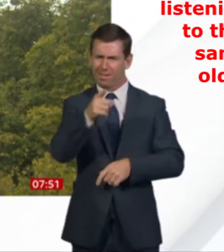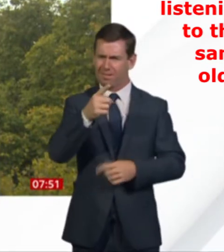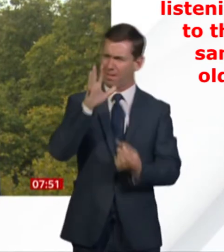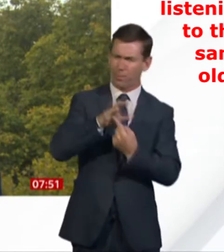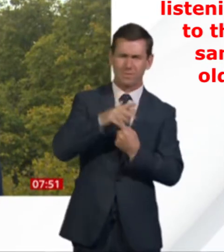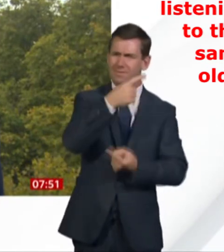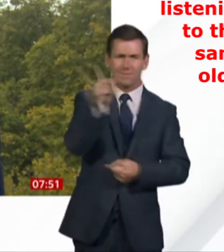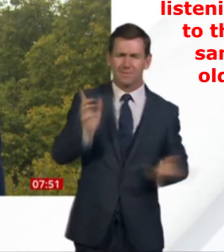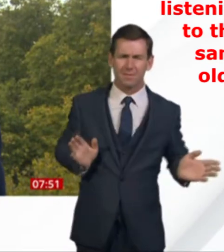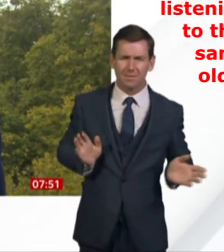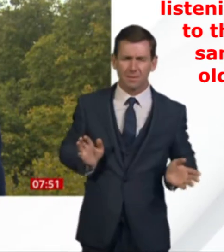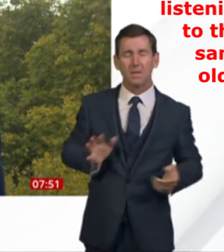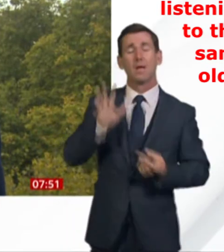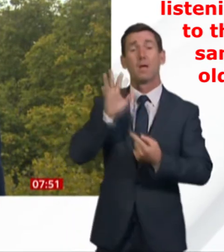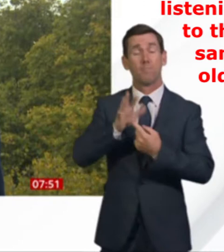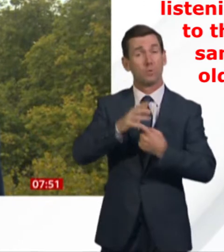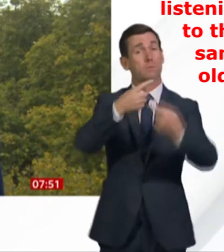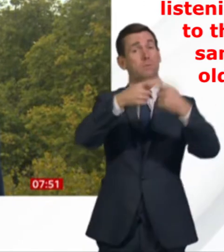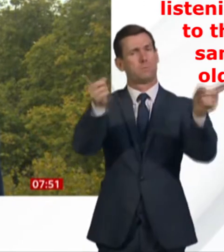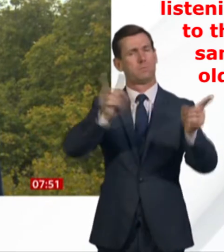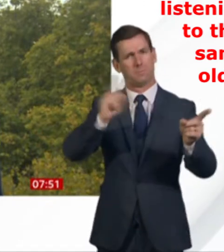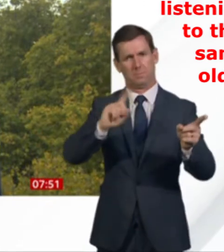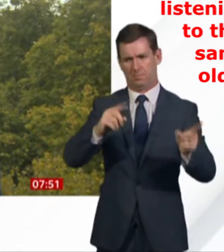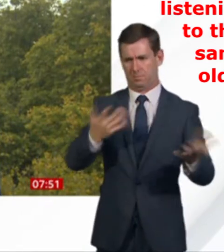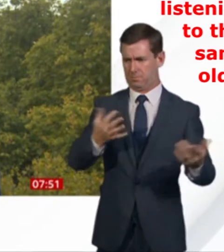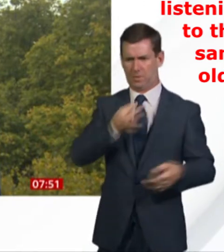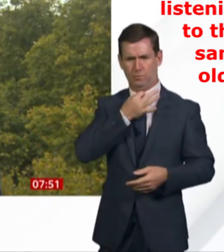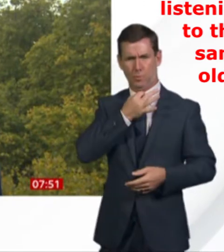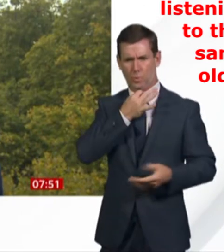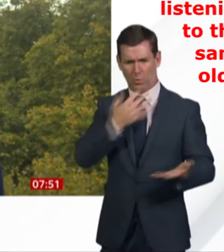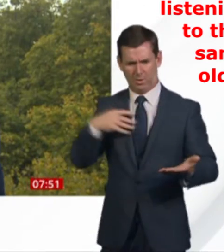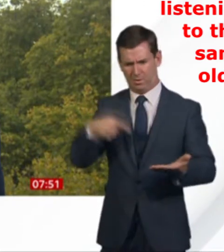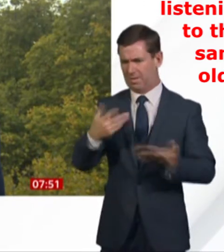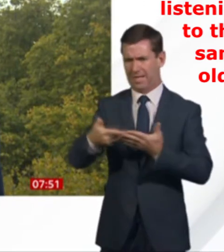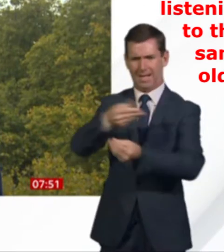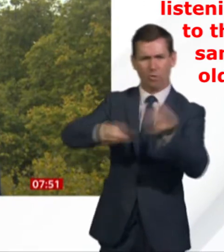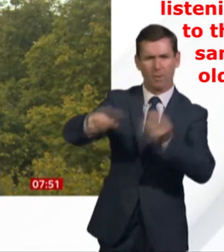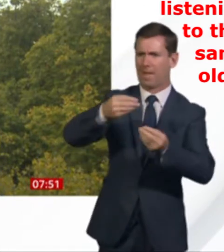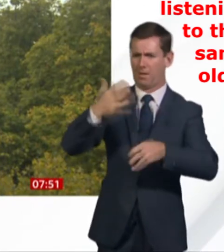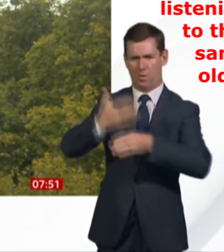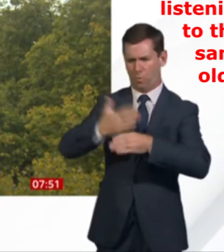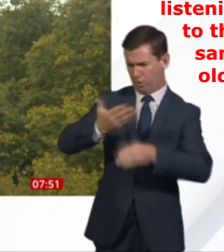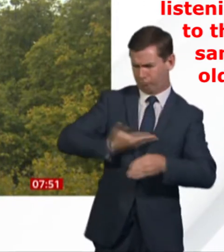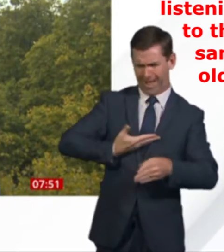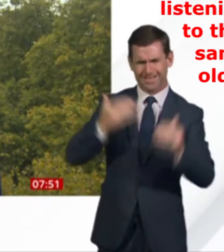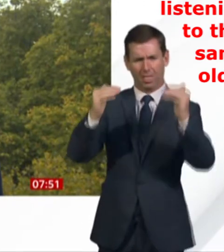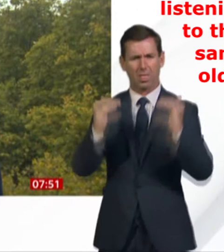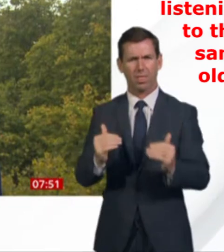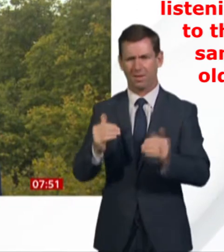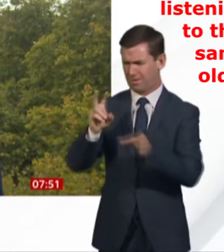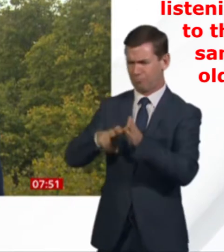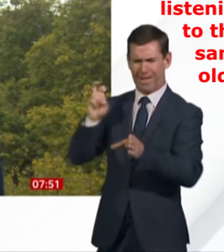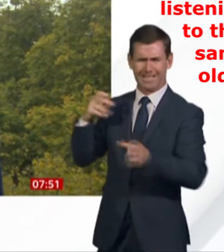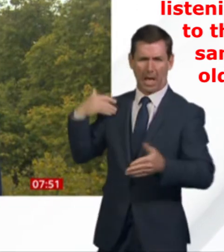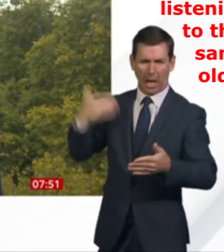What people are concerned about is the danger to the economy, the danger to workers' rights, and the fact that Brexit is dragging on.